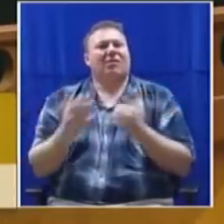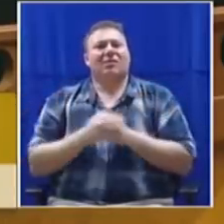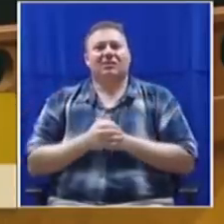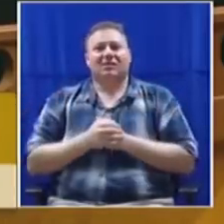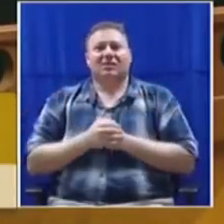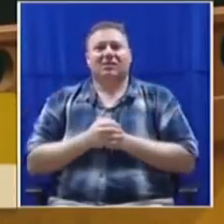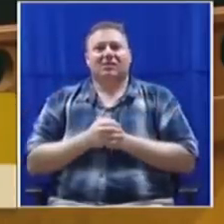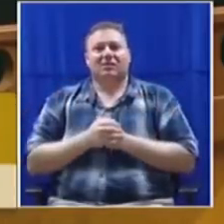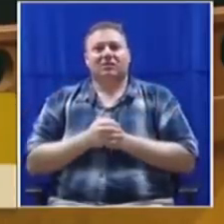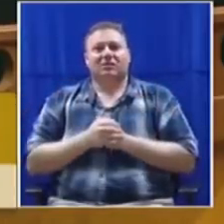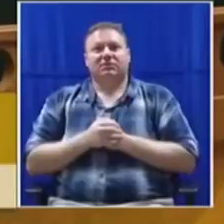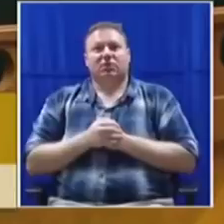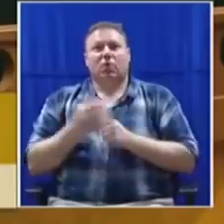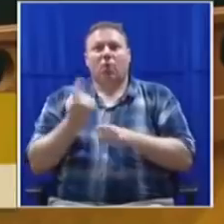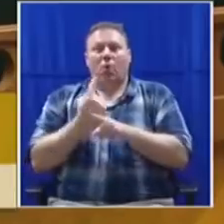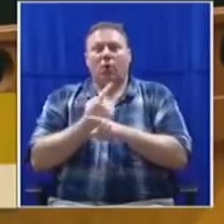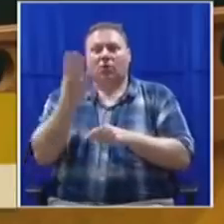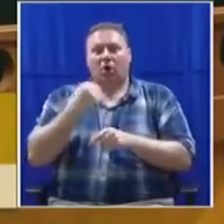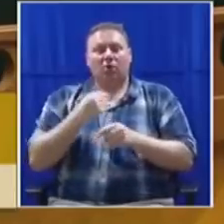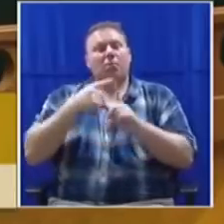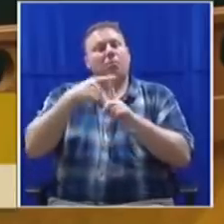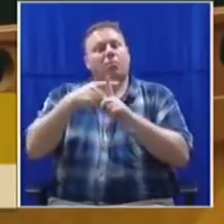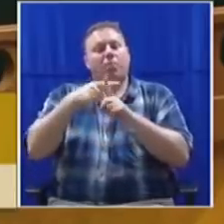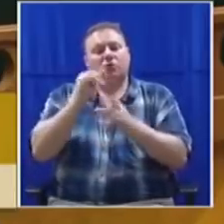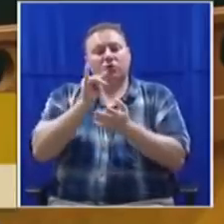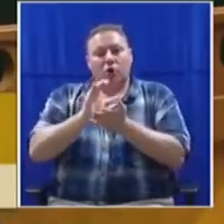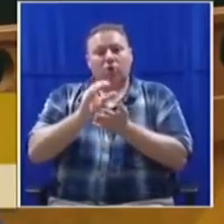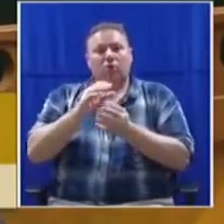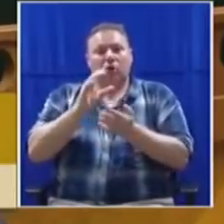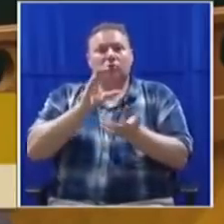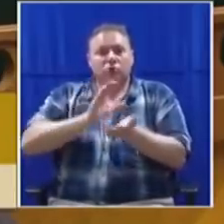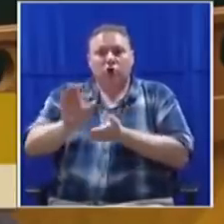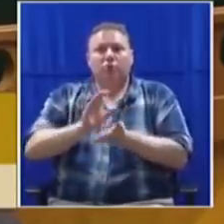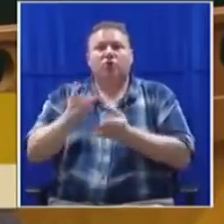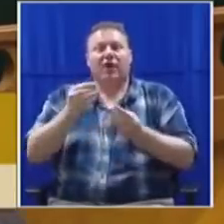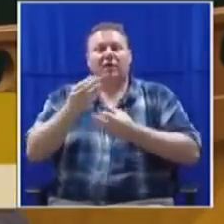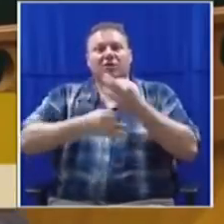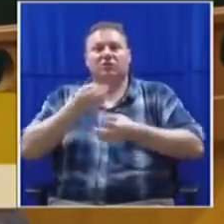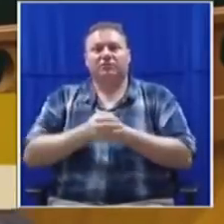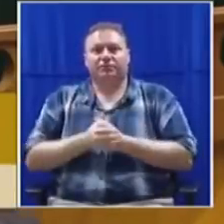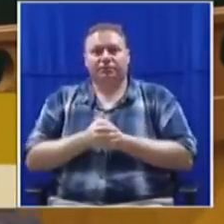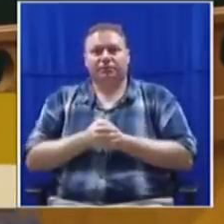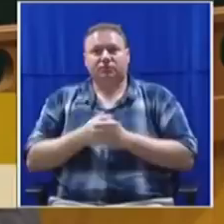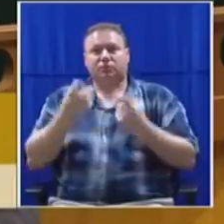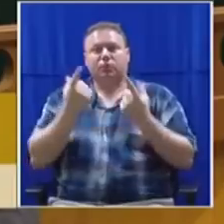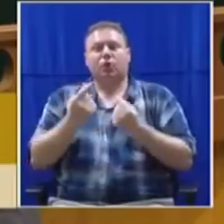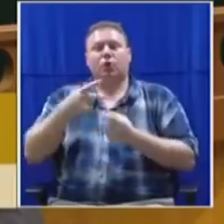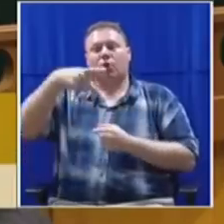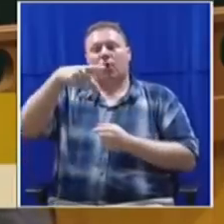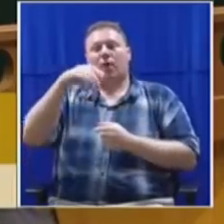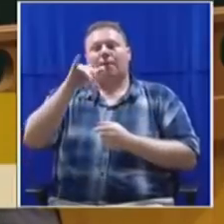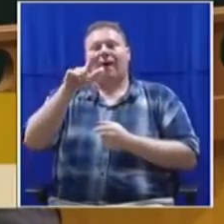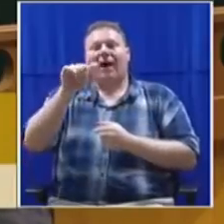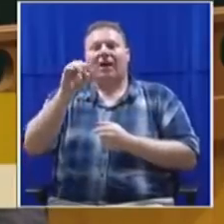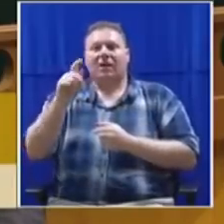a, you always ask us for positive contributions and suggestions. Let me make one. Let's do a pilot study on prescribed assets.